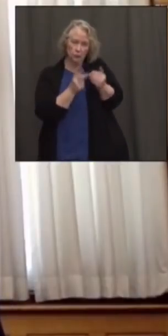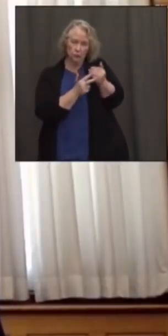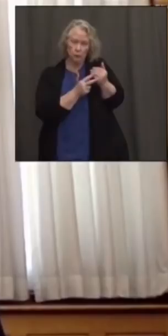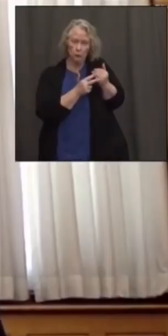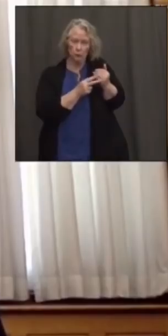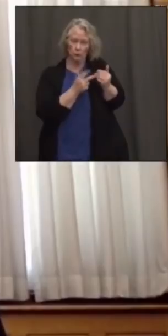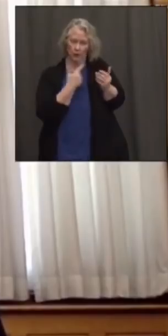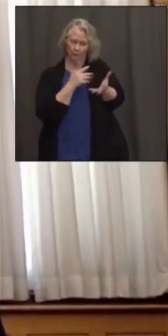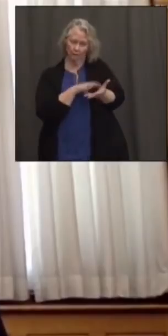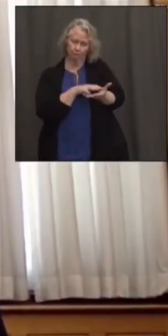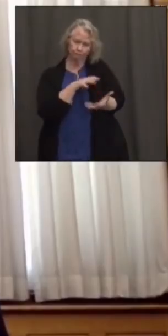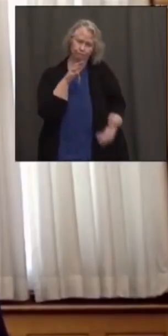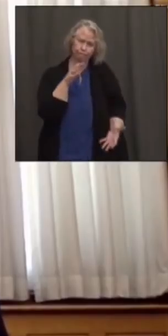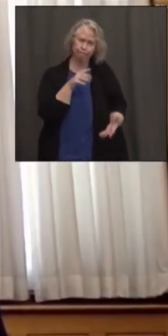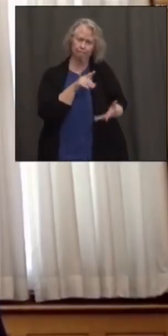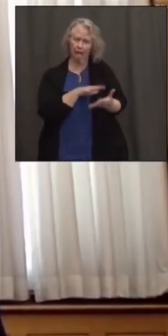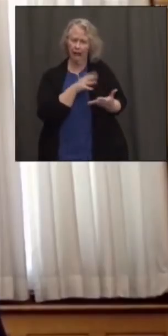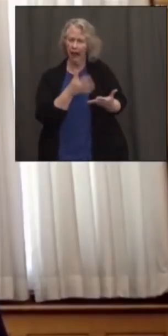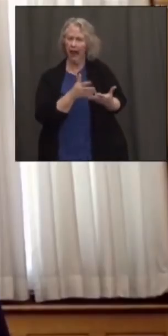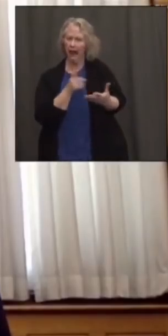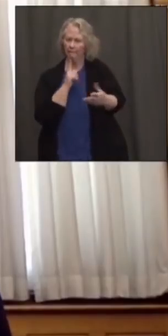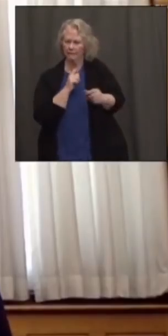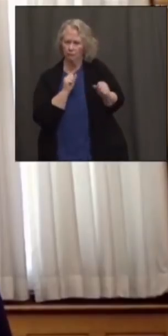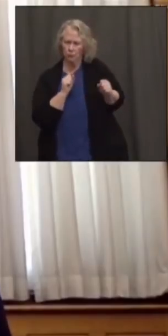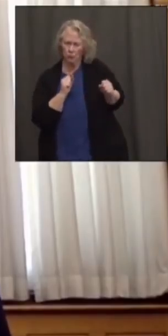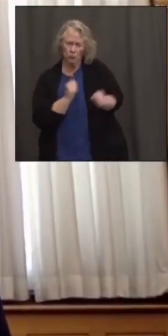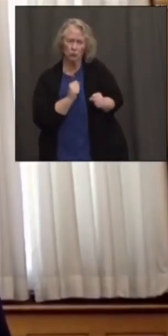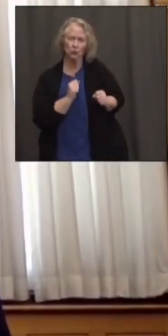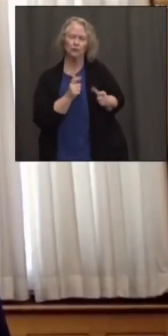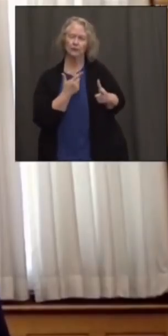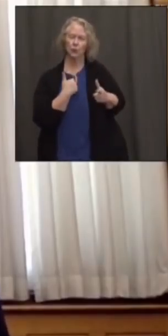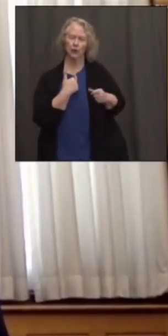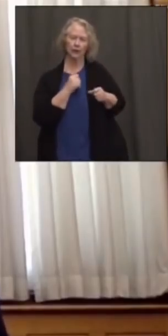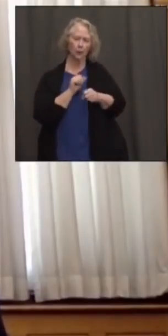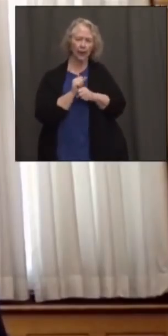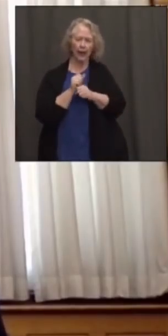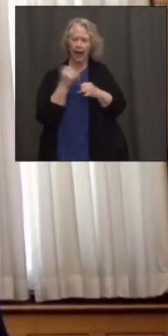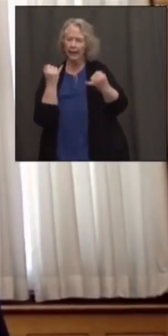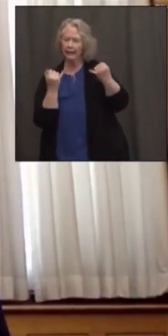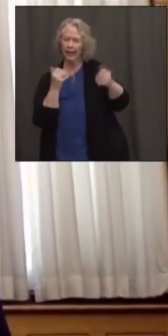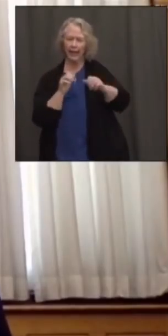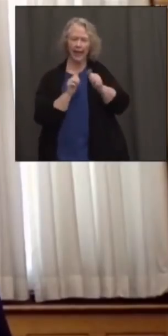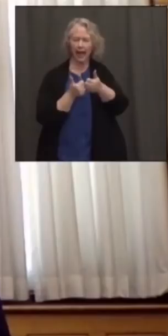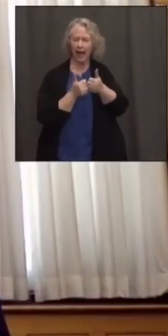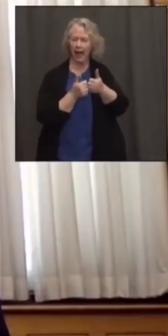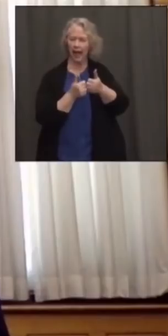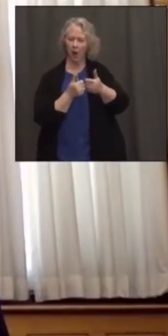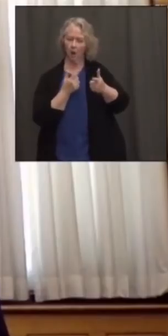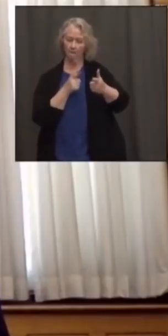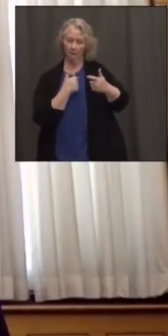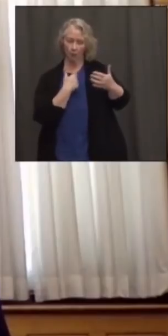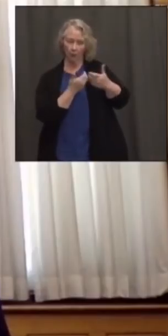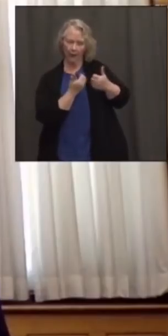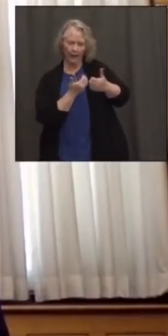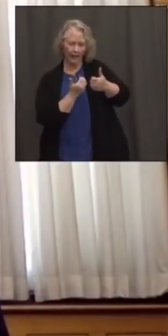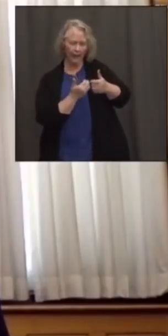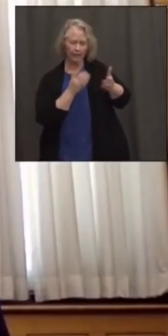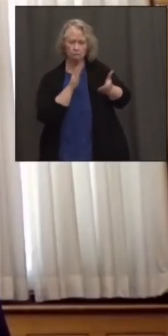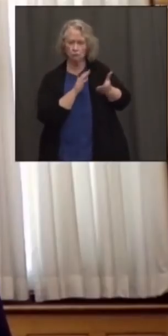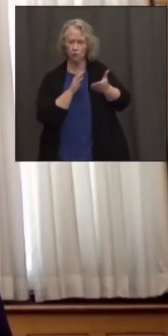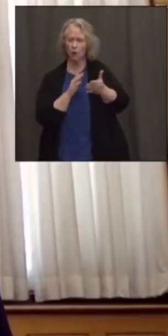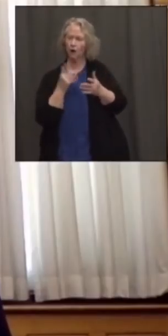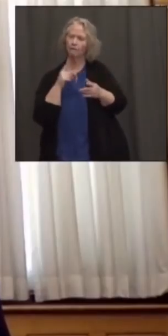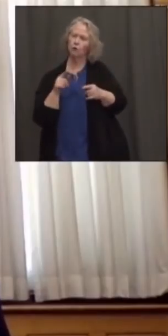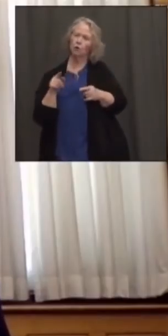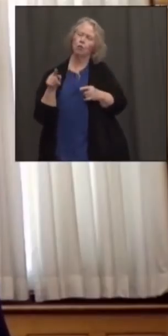quantities. So we're also working to set up partnerships to break down some of the large quantities and distribute them to primary care